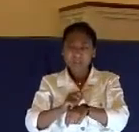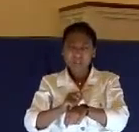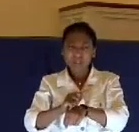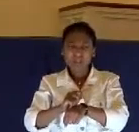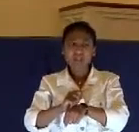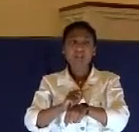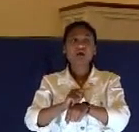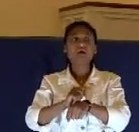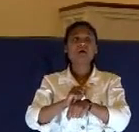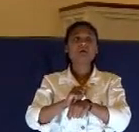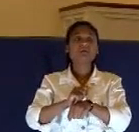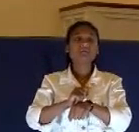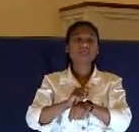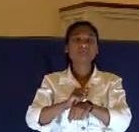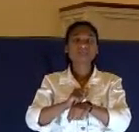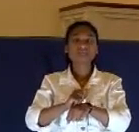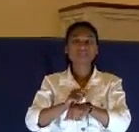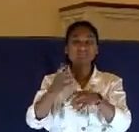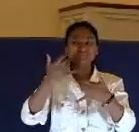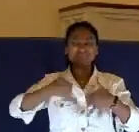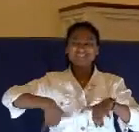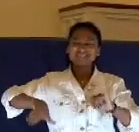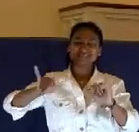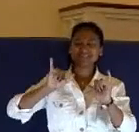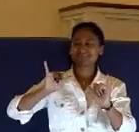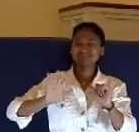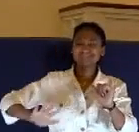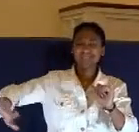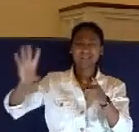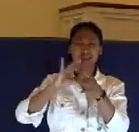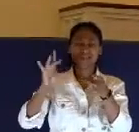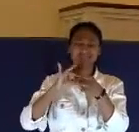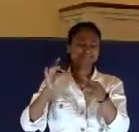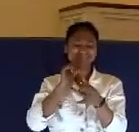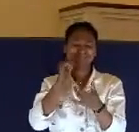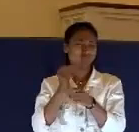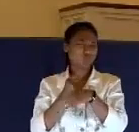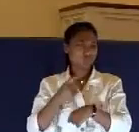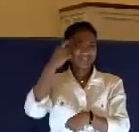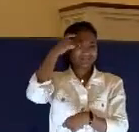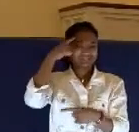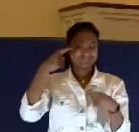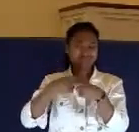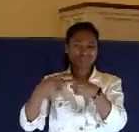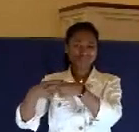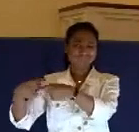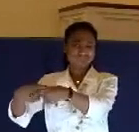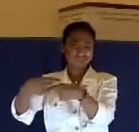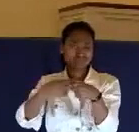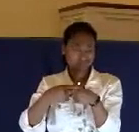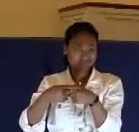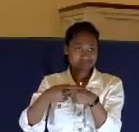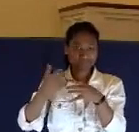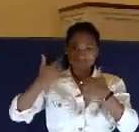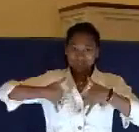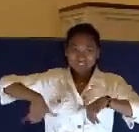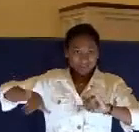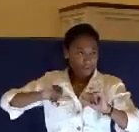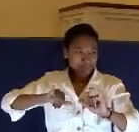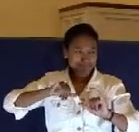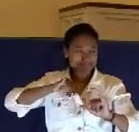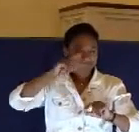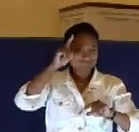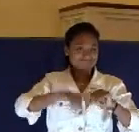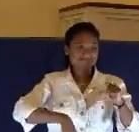questionable words in their witness, and it didn't agree. And so they still couldn't put Jesus to